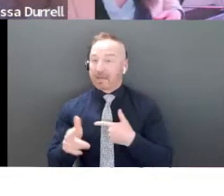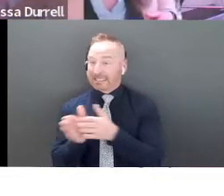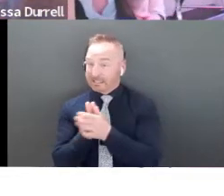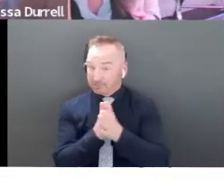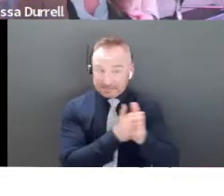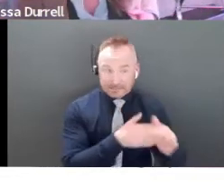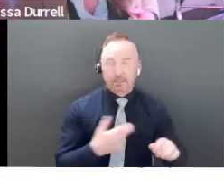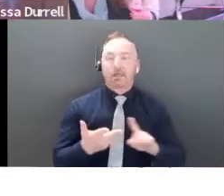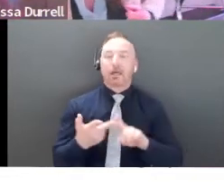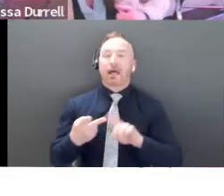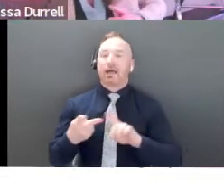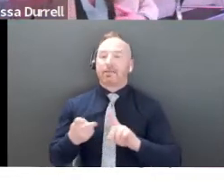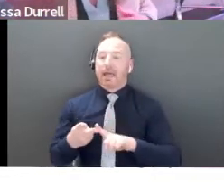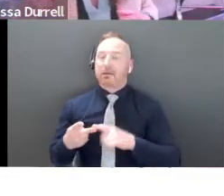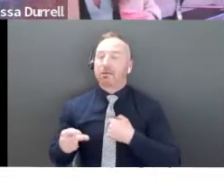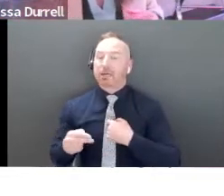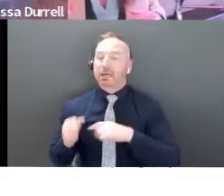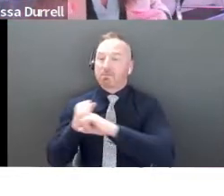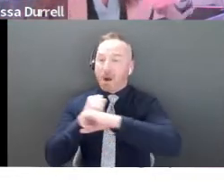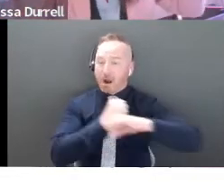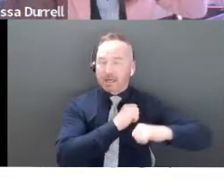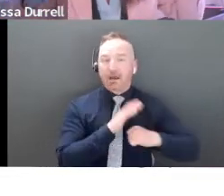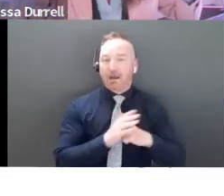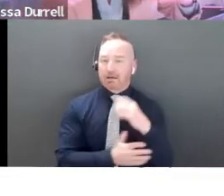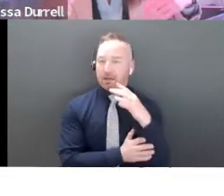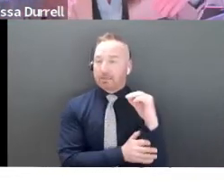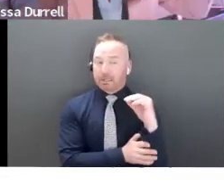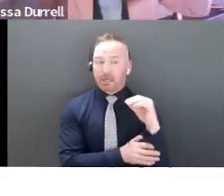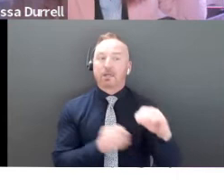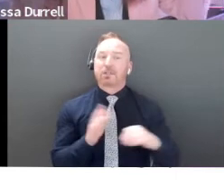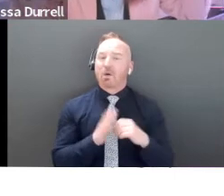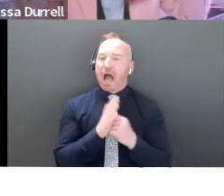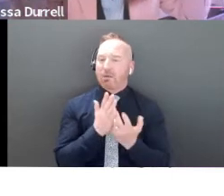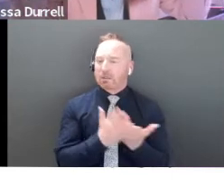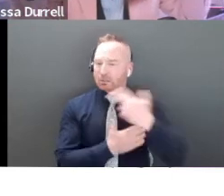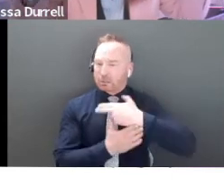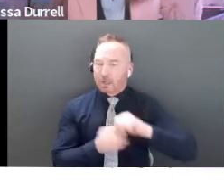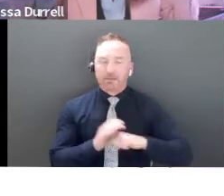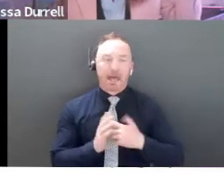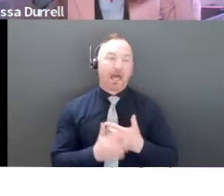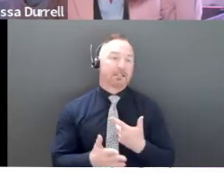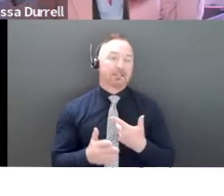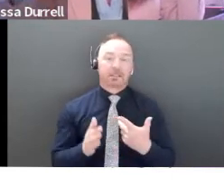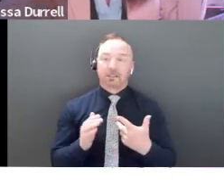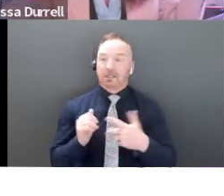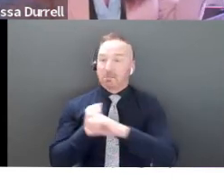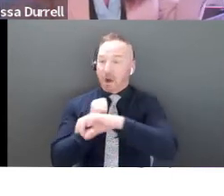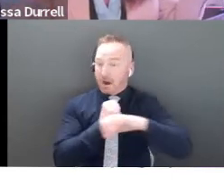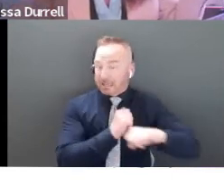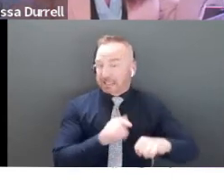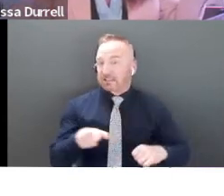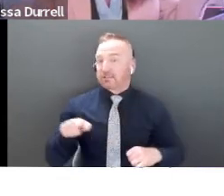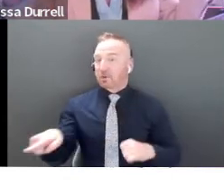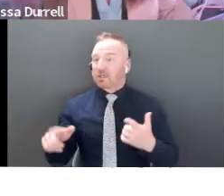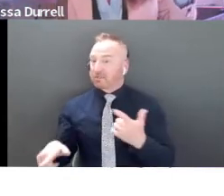and now we're marketing this that we're marketing our company. So just to run through it again, the market size. So, you know, how